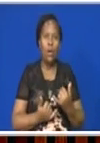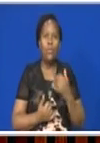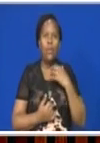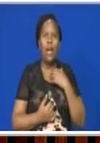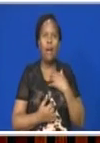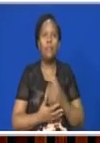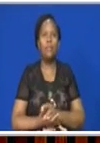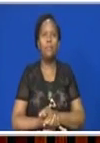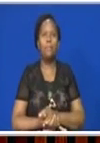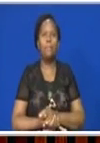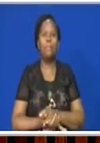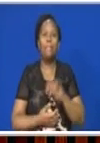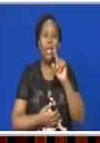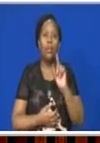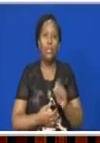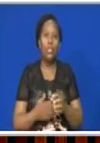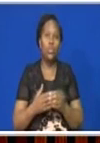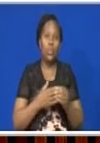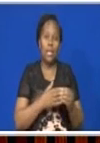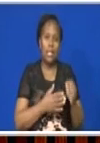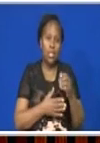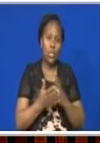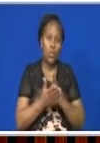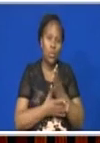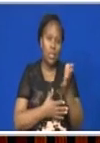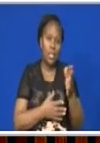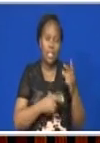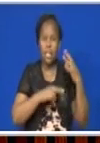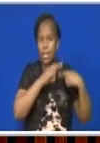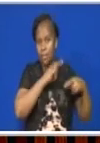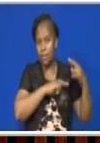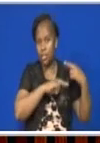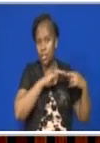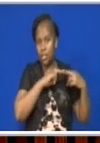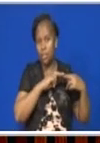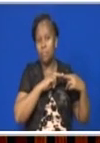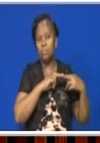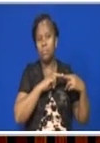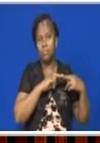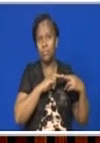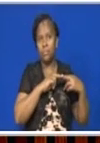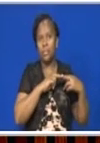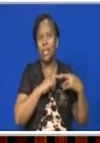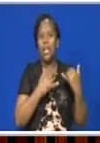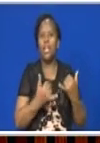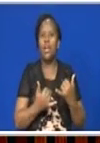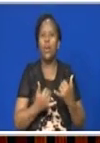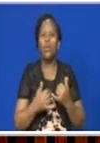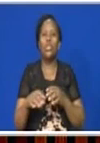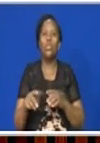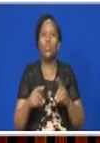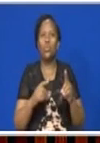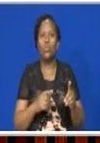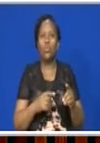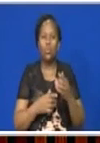have then a question to guide us through this revision session and we are going to do or